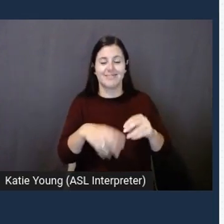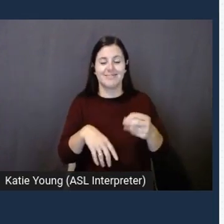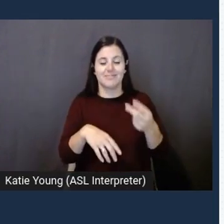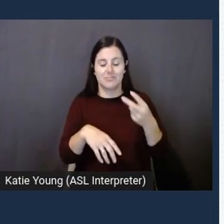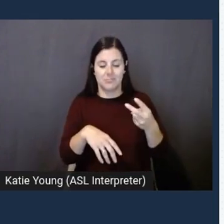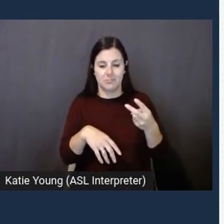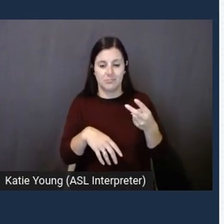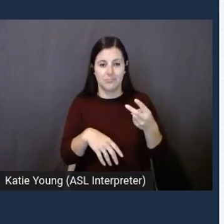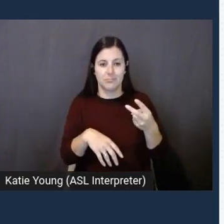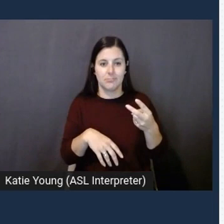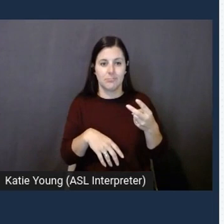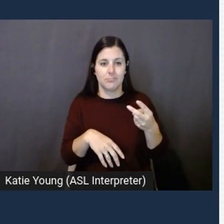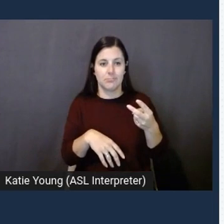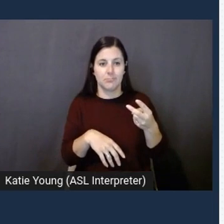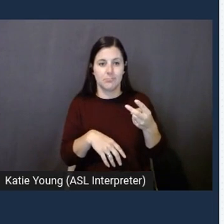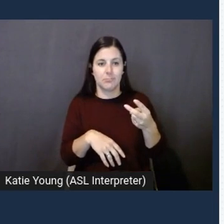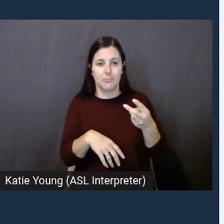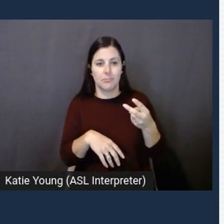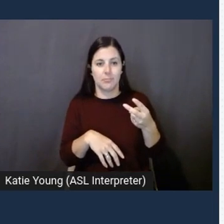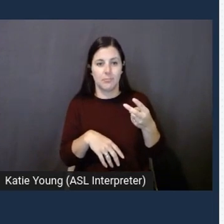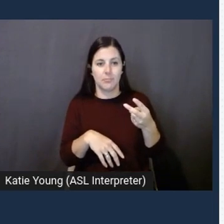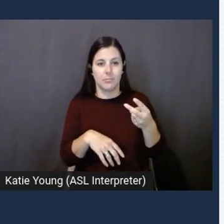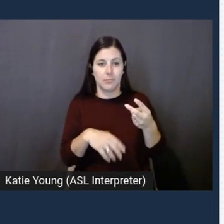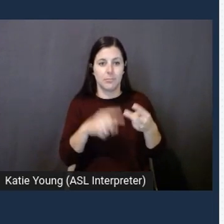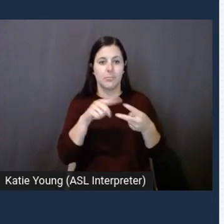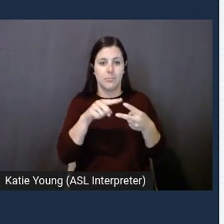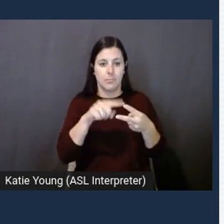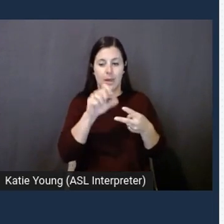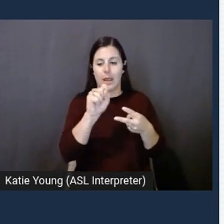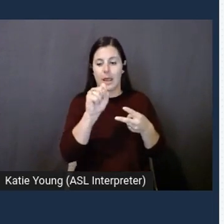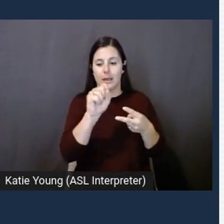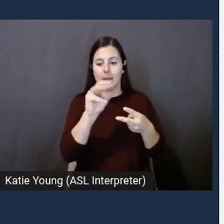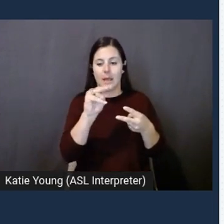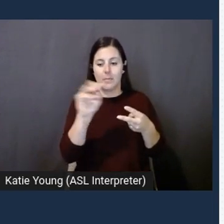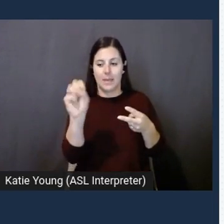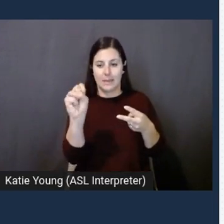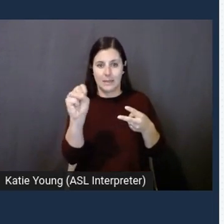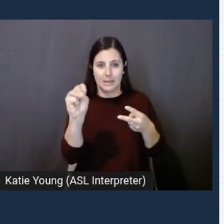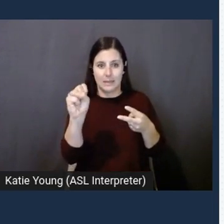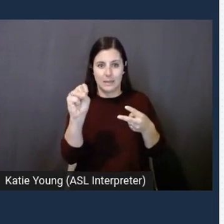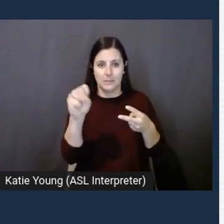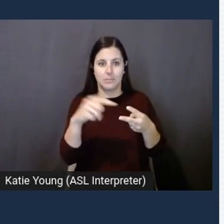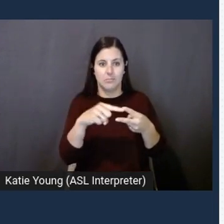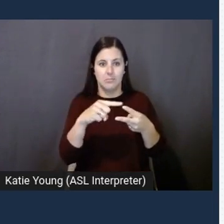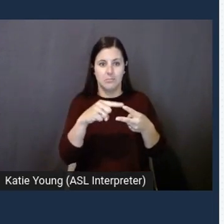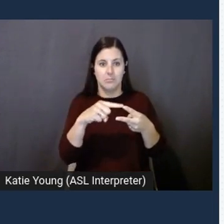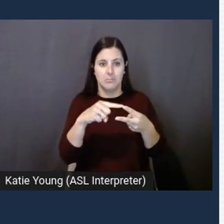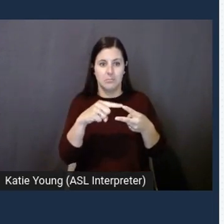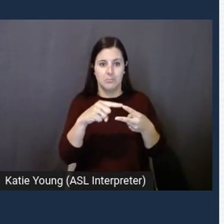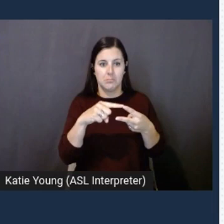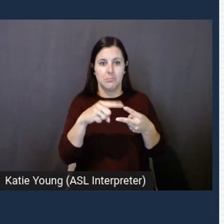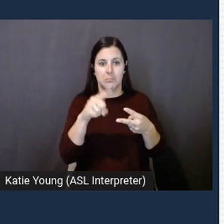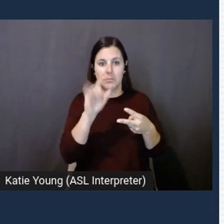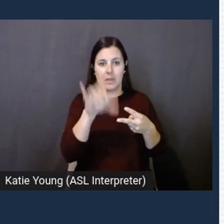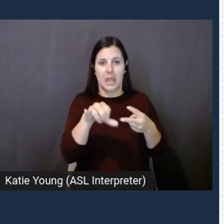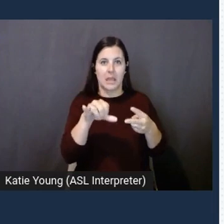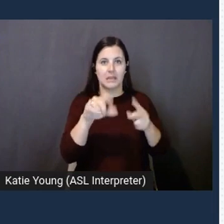for sending SMS. I've used this template, which is HVOC restaurant.